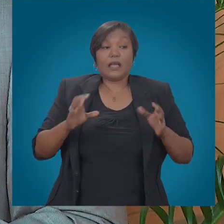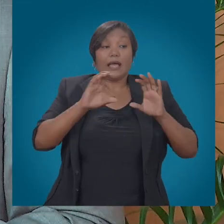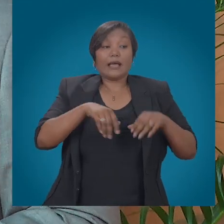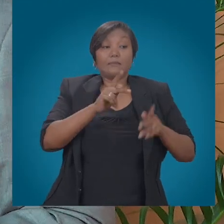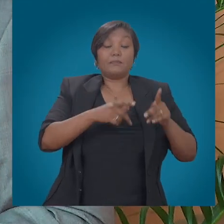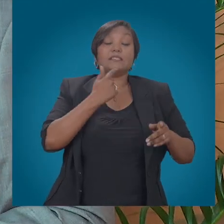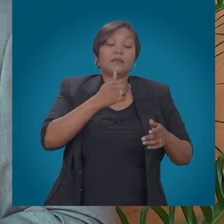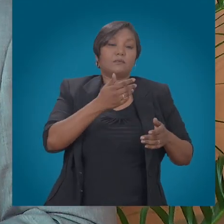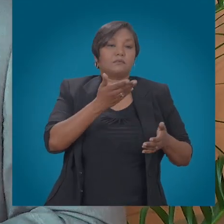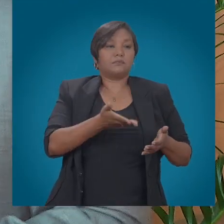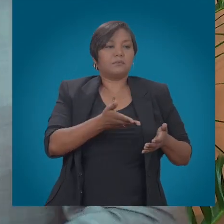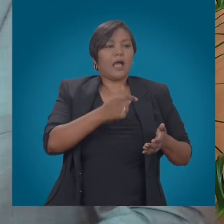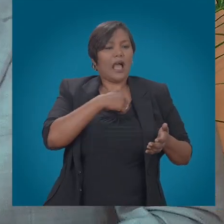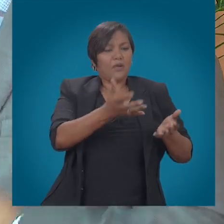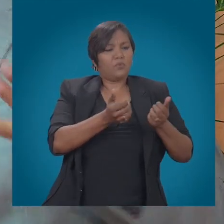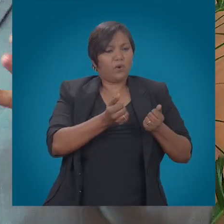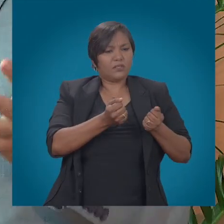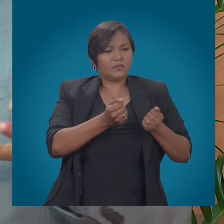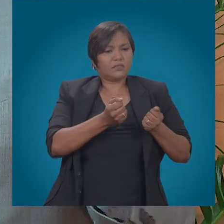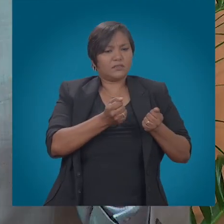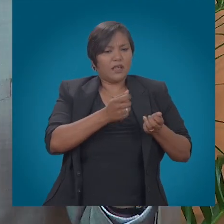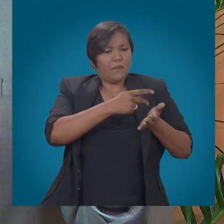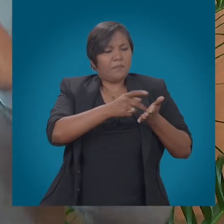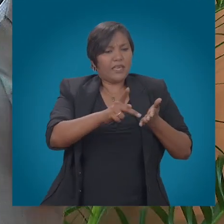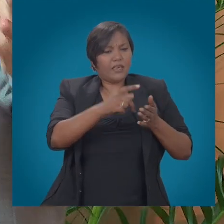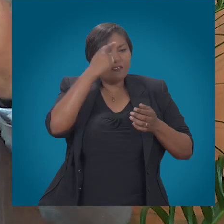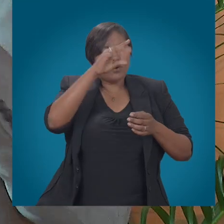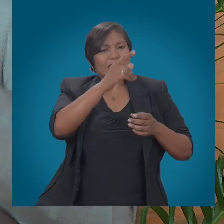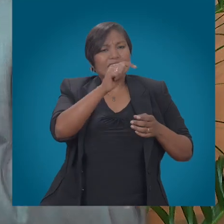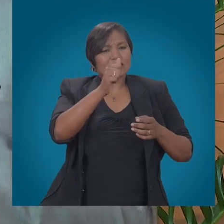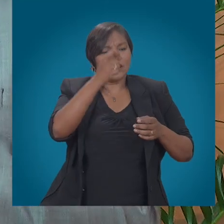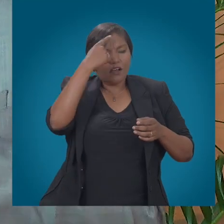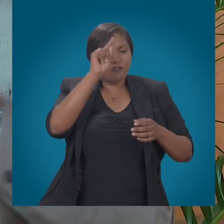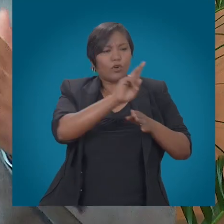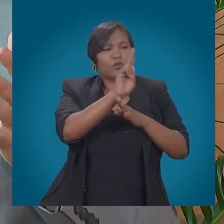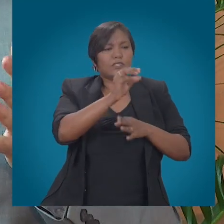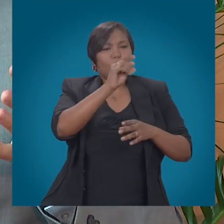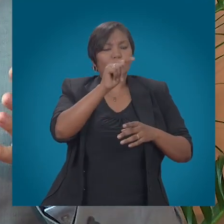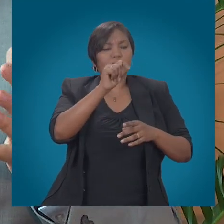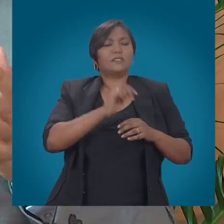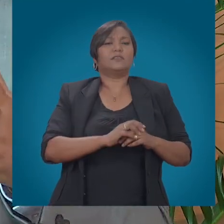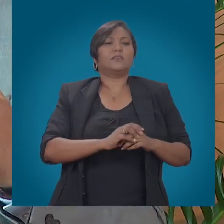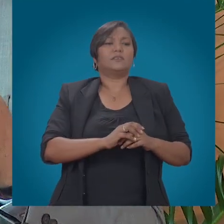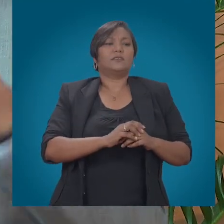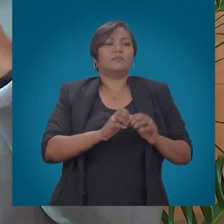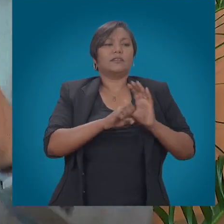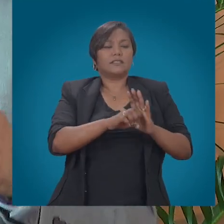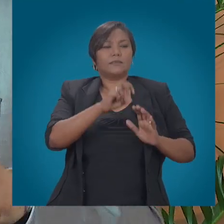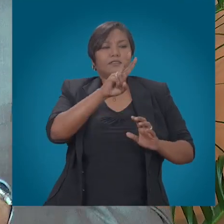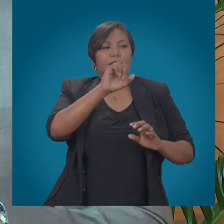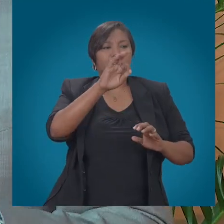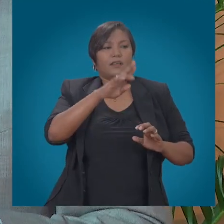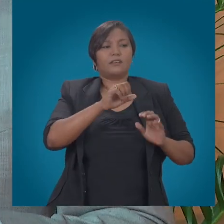Can consumers not say well I want to, I don't mind that I may have to pay extra to have